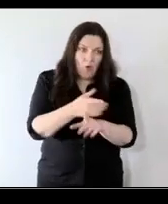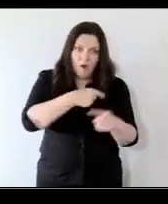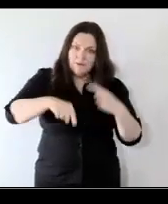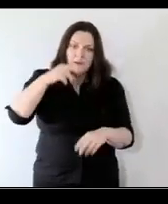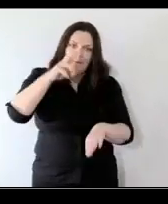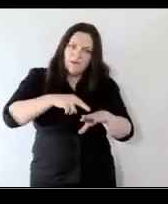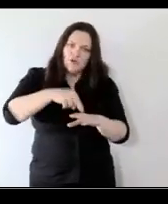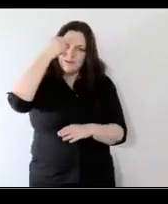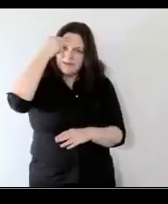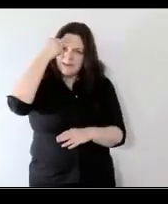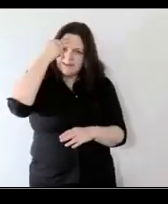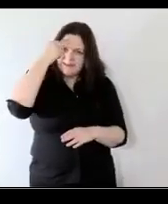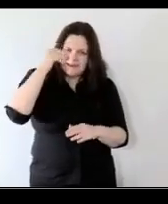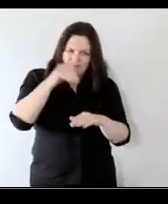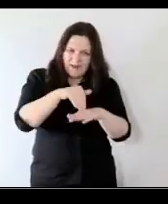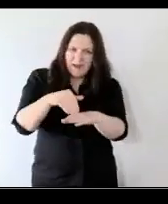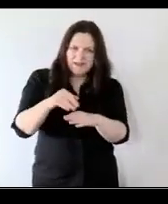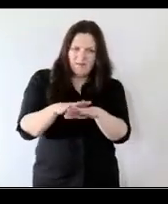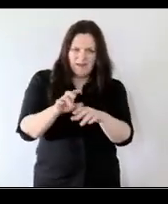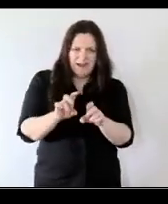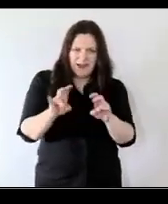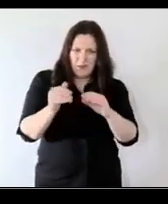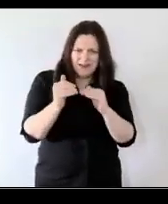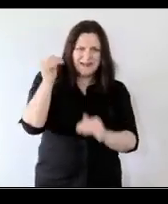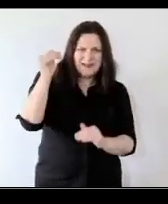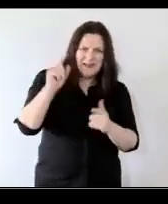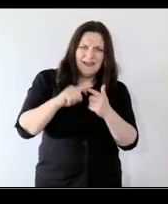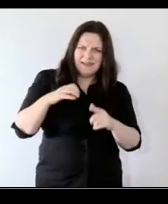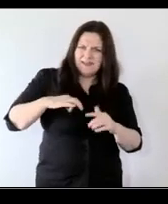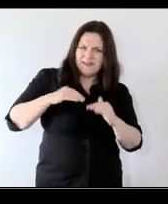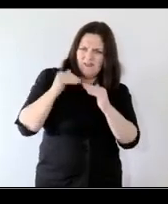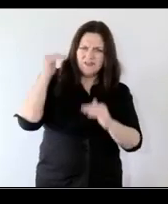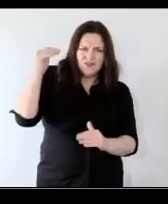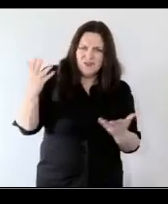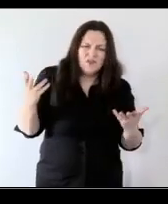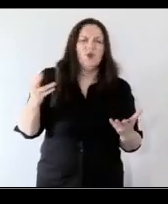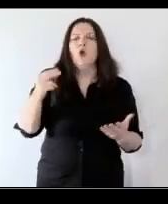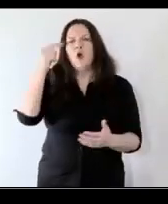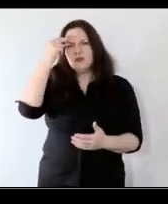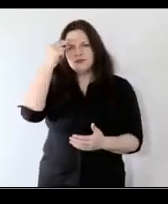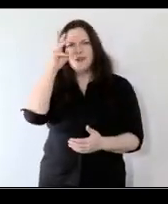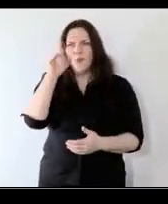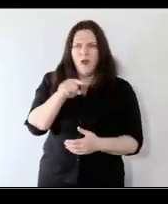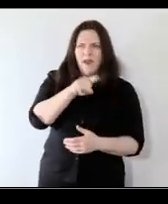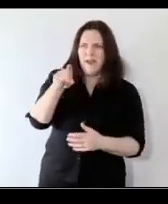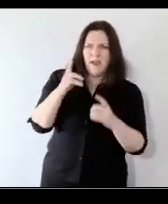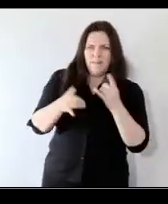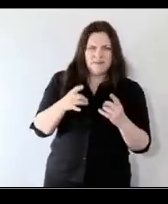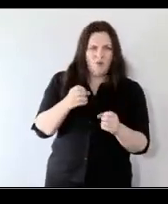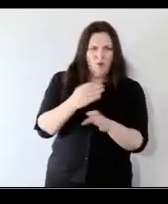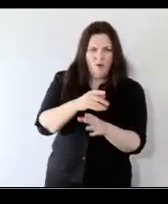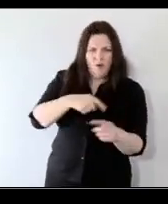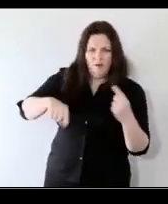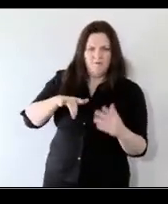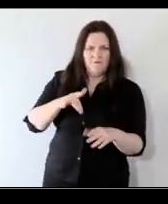the impacts of inequality disadvantage and ultimately understanding that why and feeling a certain responsibility at all levels